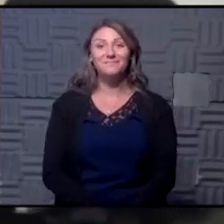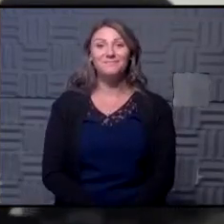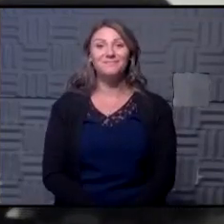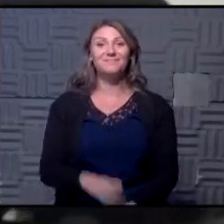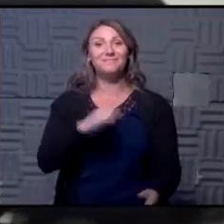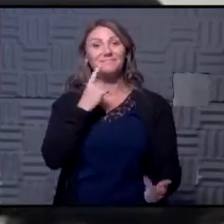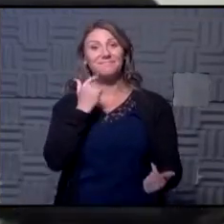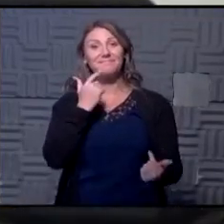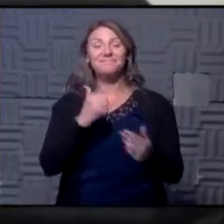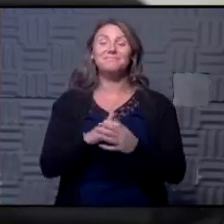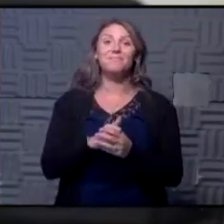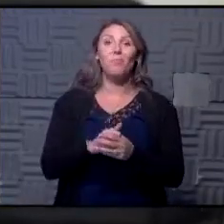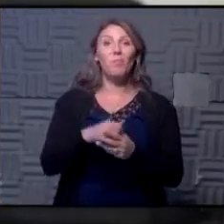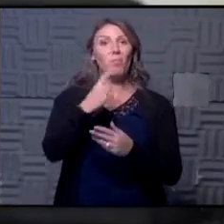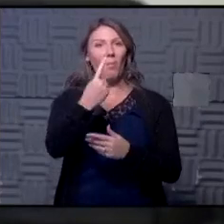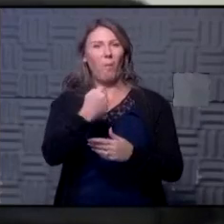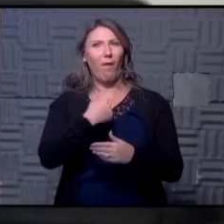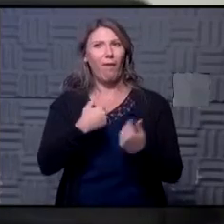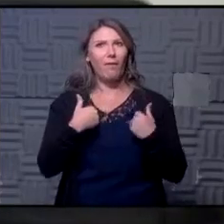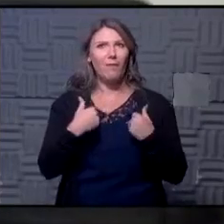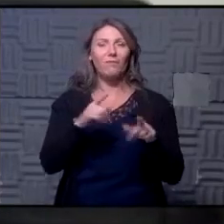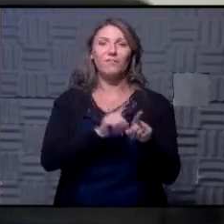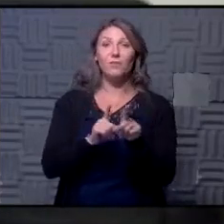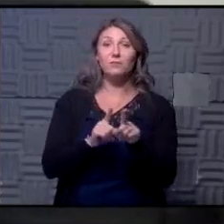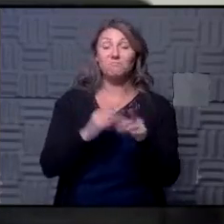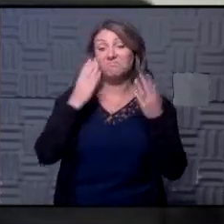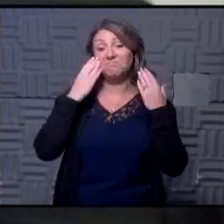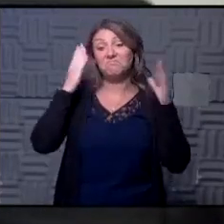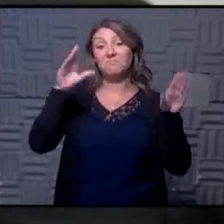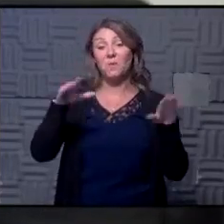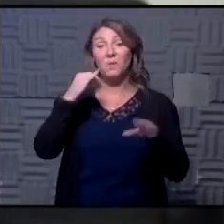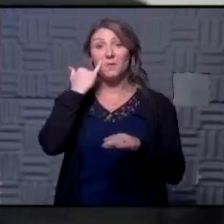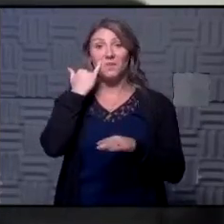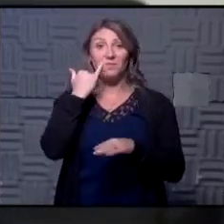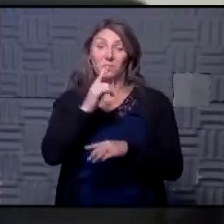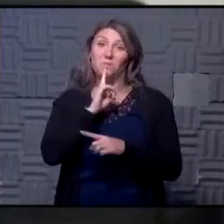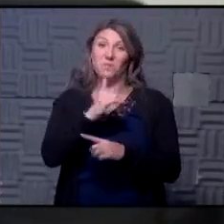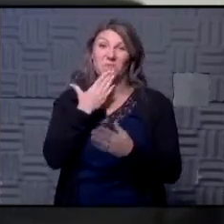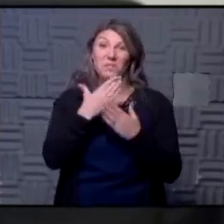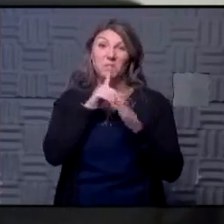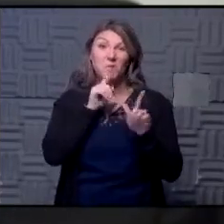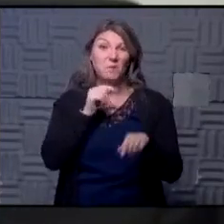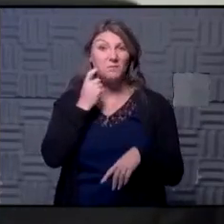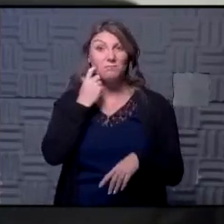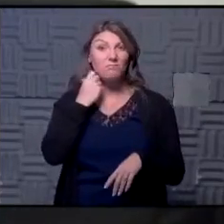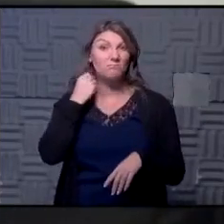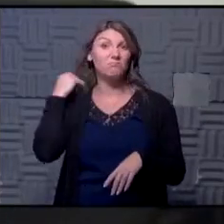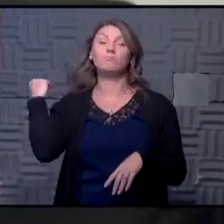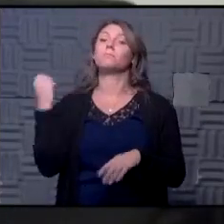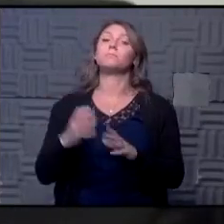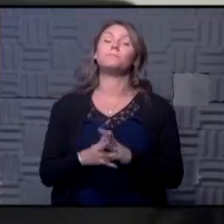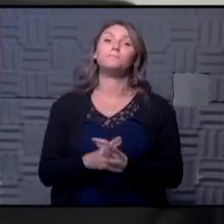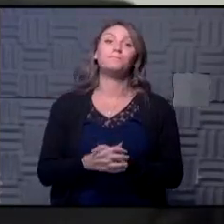one that I've had too and I don't know as if I have a really good answer for that um apparently